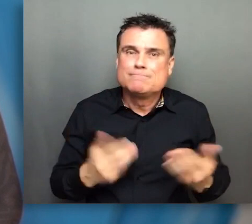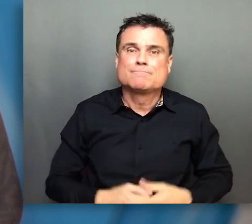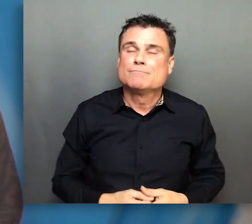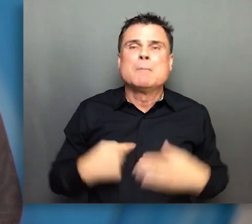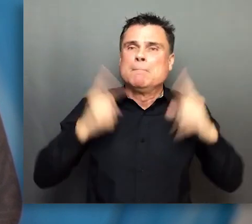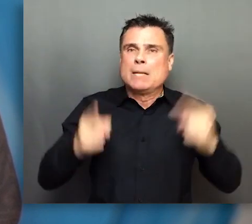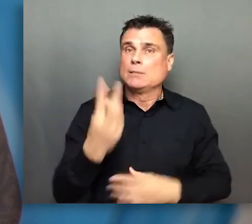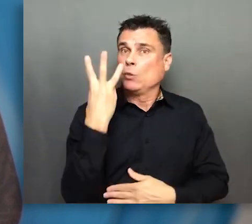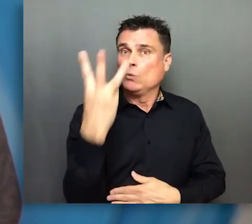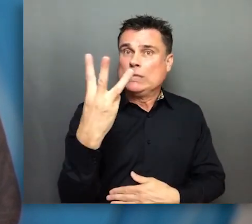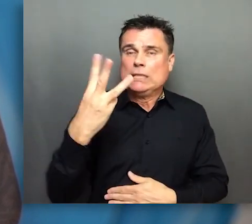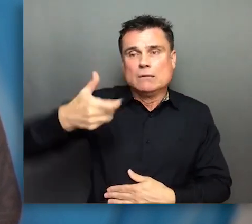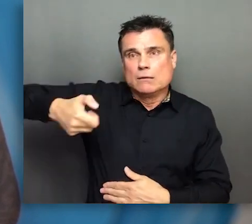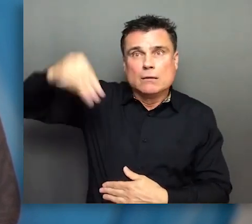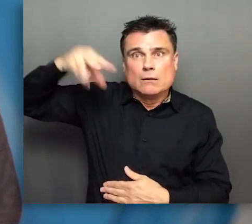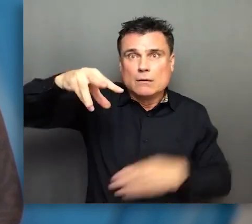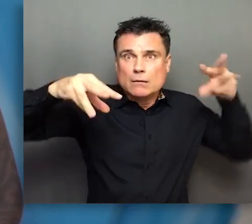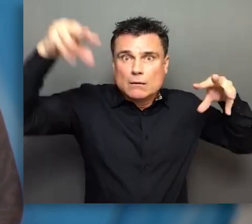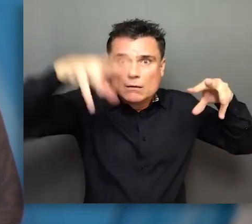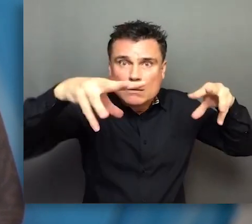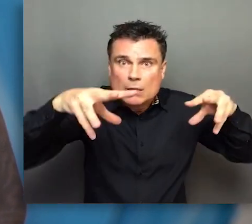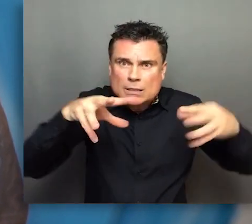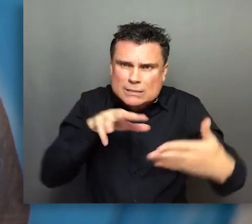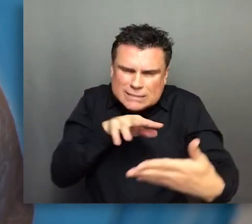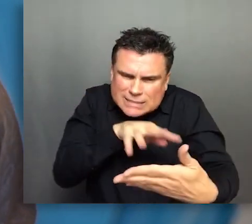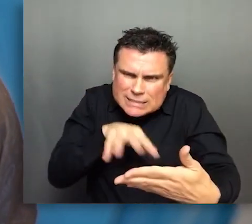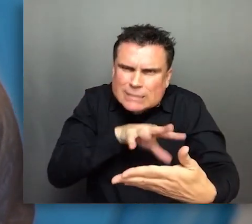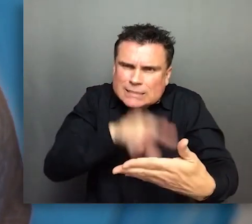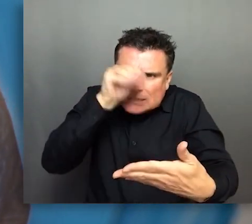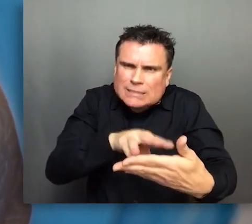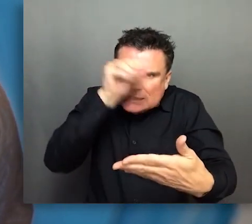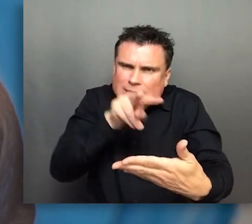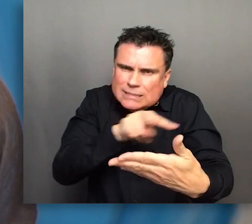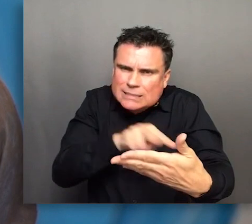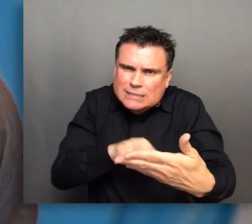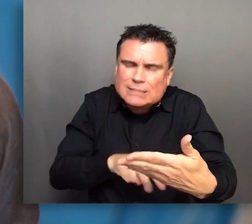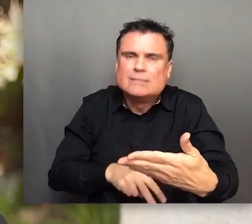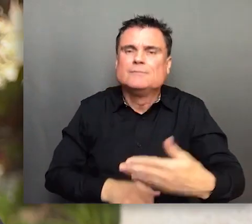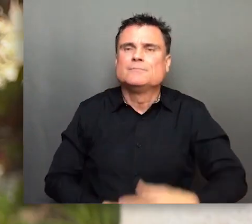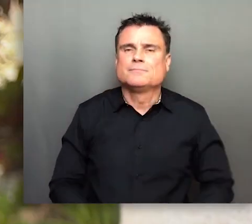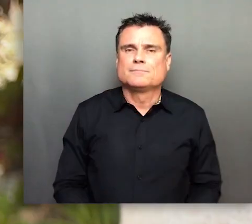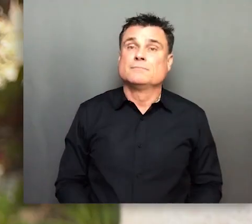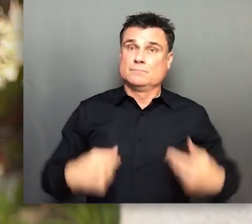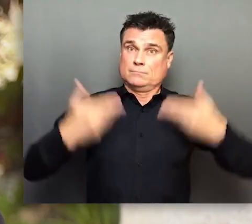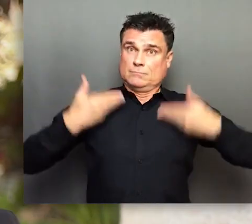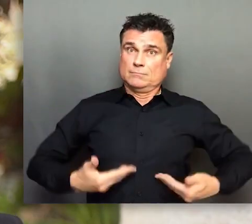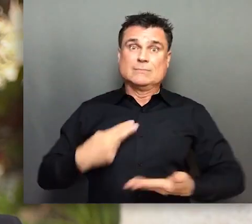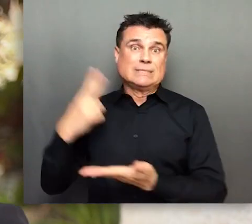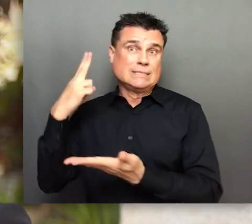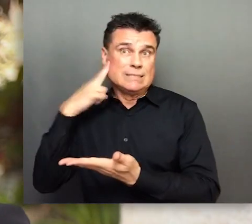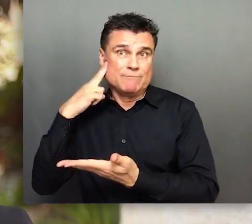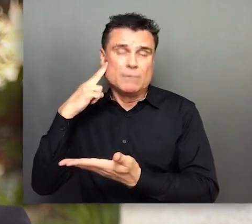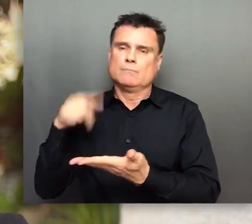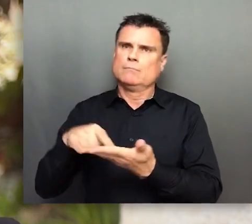Most of the time, I need up to three flashlights when there isn't electricity to have enough light to study. As a person with a hearing